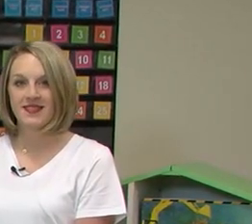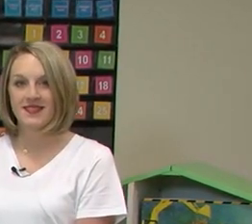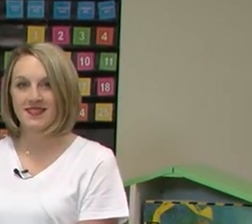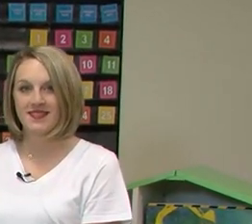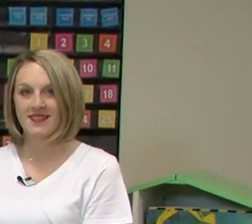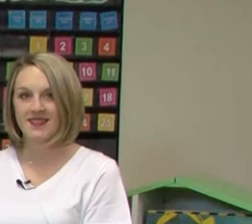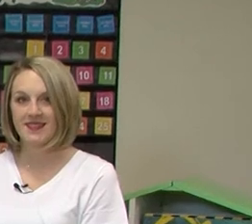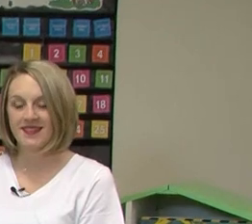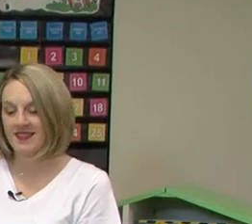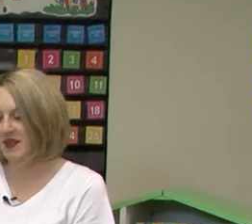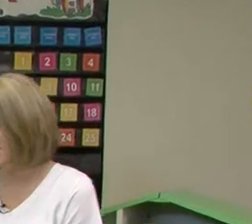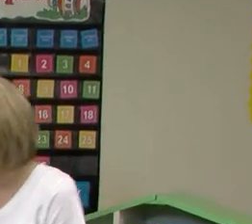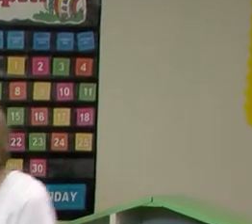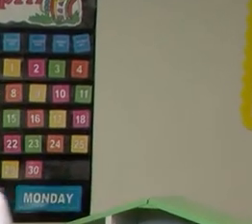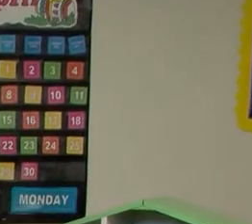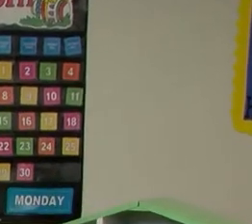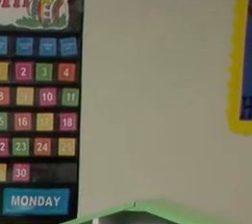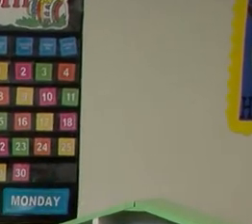the calendar together today.